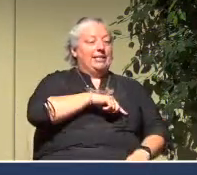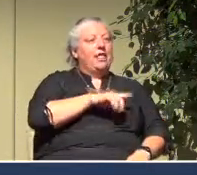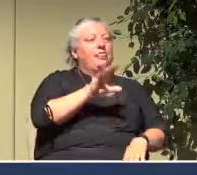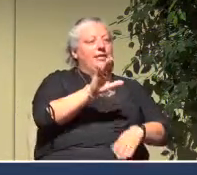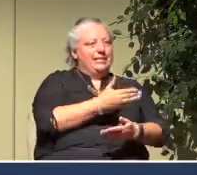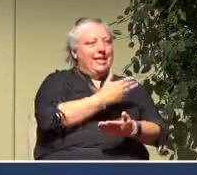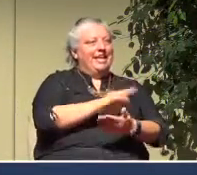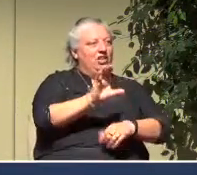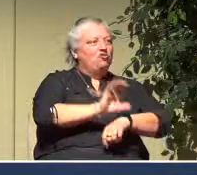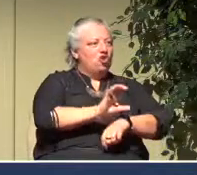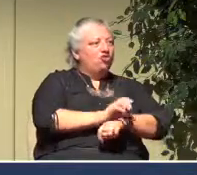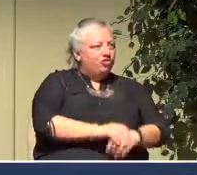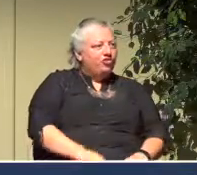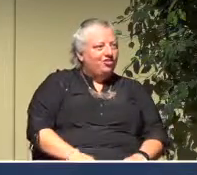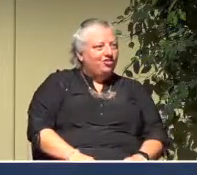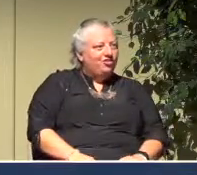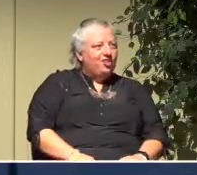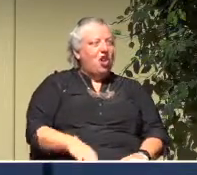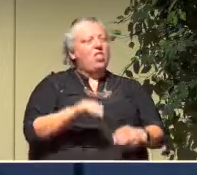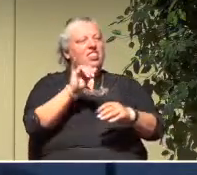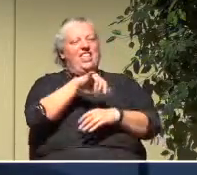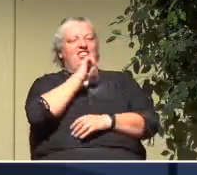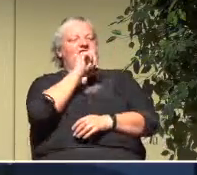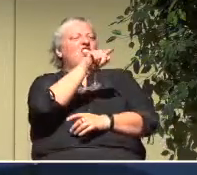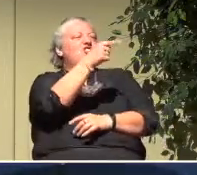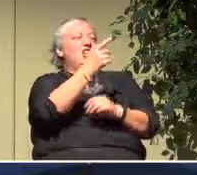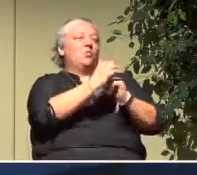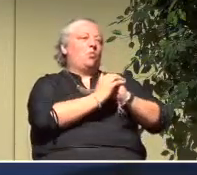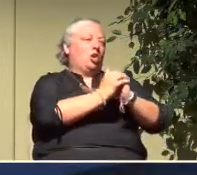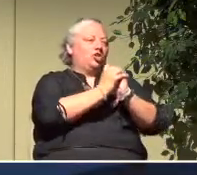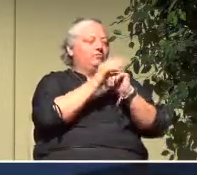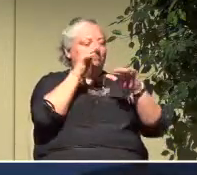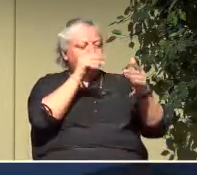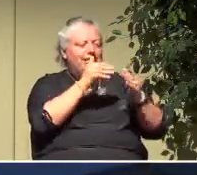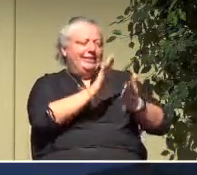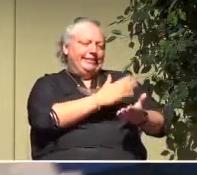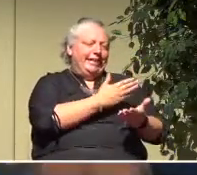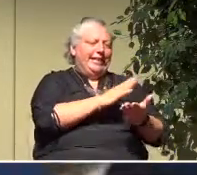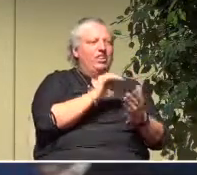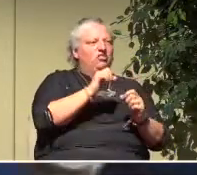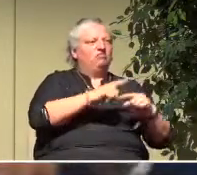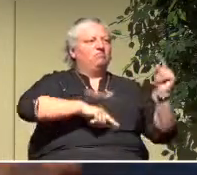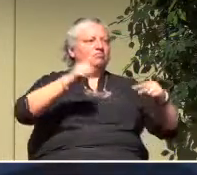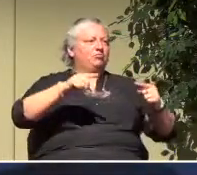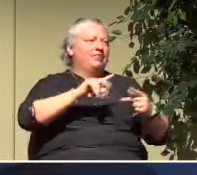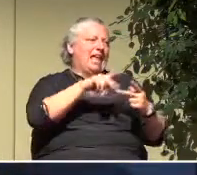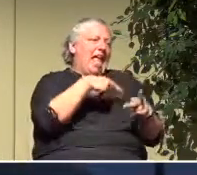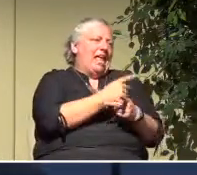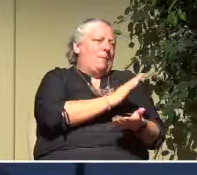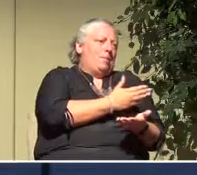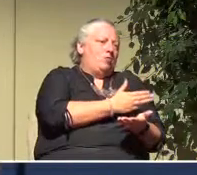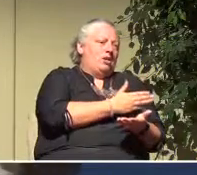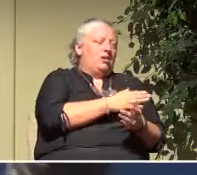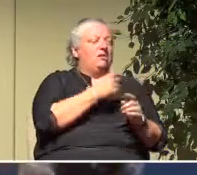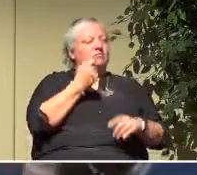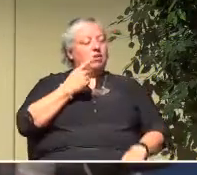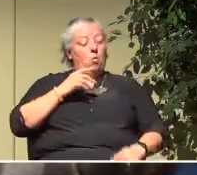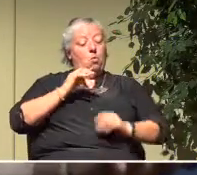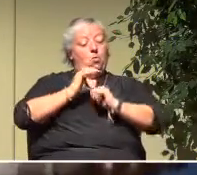is more than merely singing, because you can sing all kinds of things in all kinds of groups. Worship is the heart